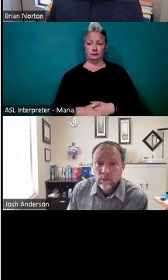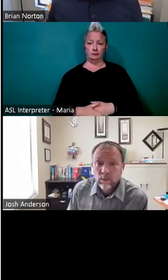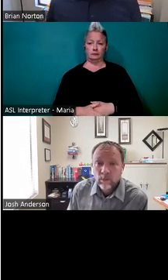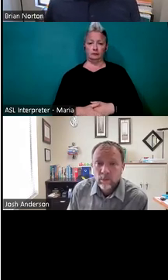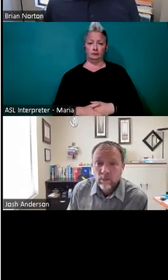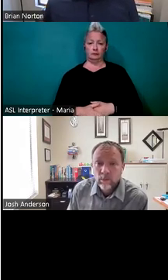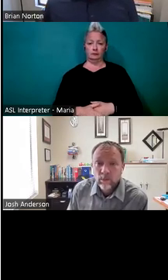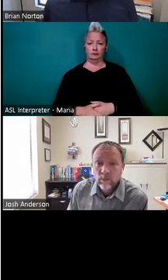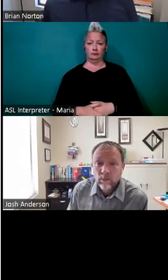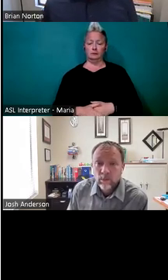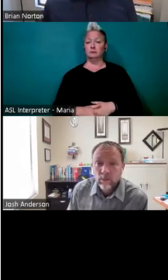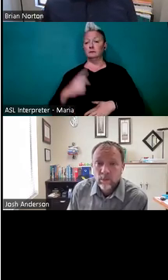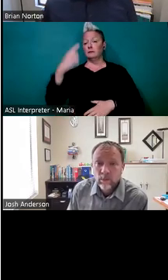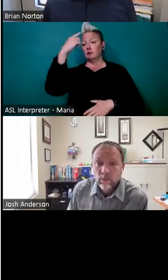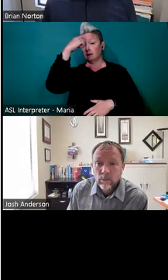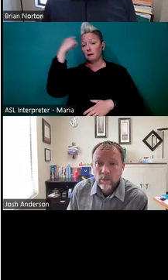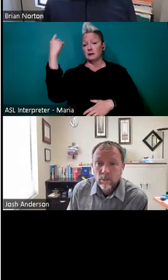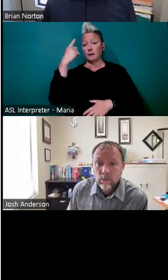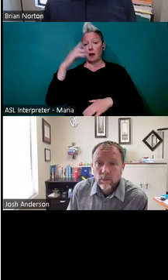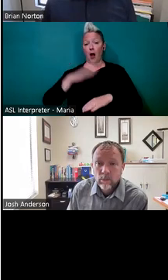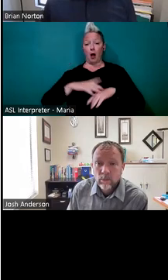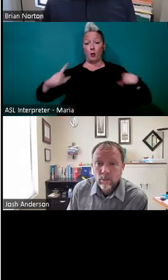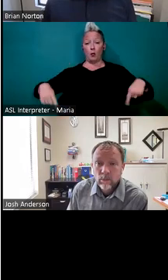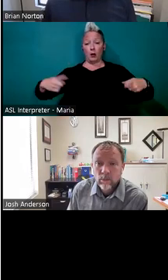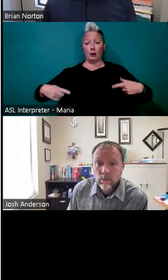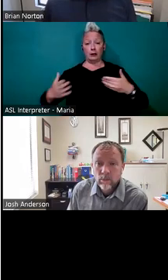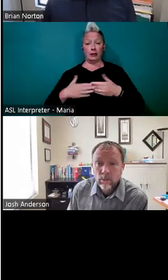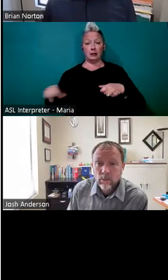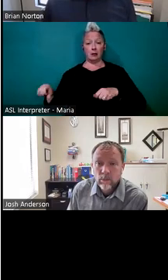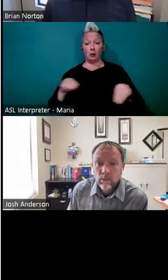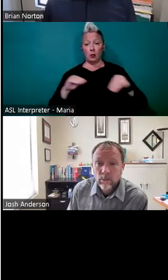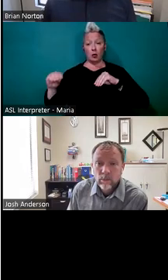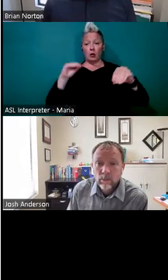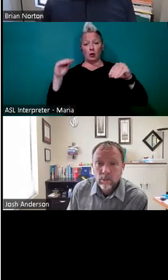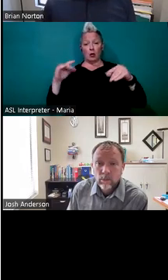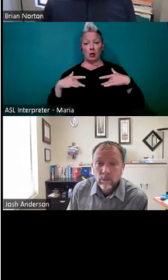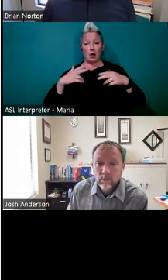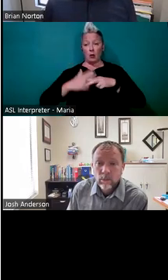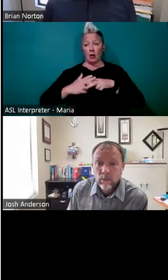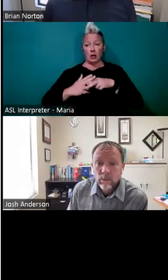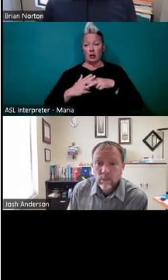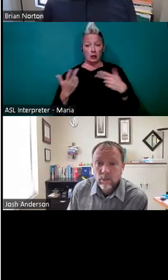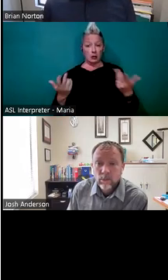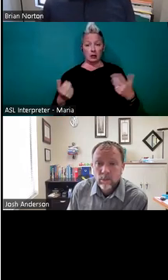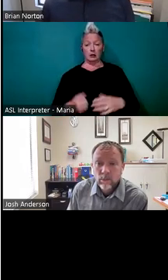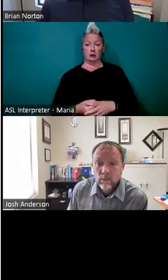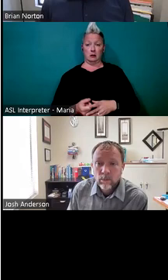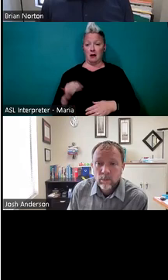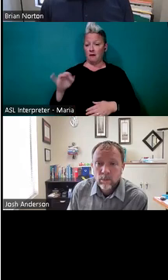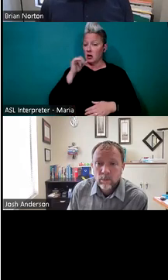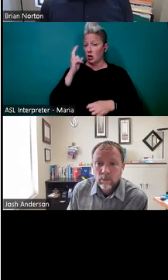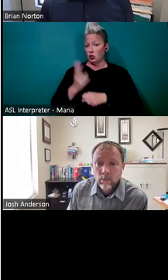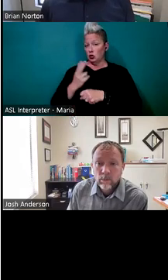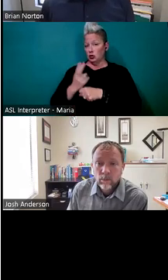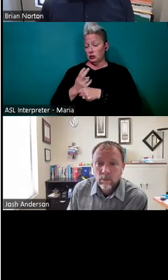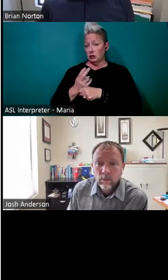think about something that's on wheels, easily movable, transportable, lightweight, or something like that. So that if you're not using that as